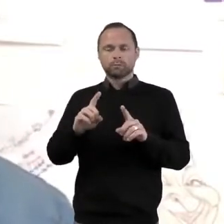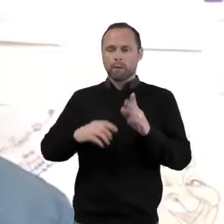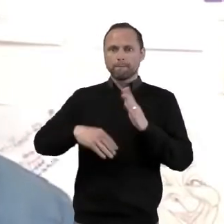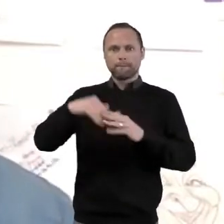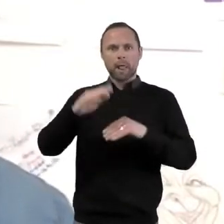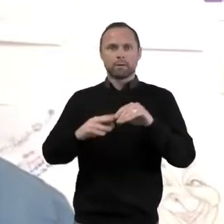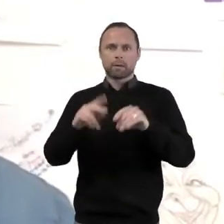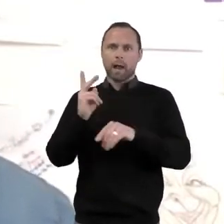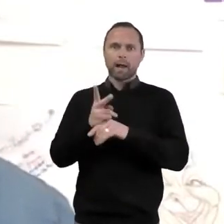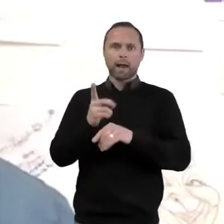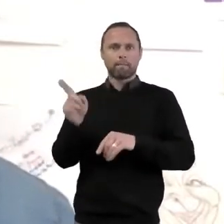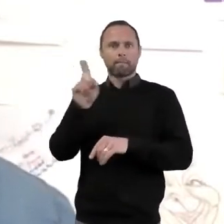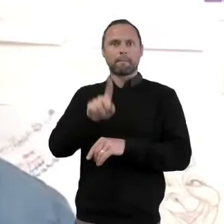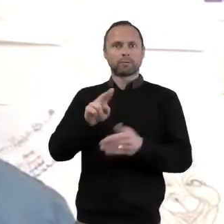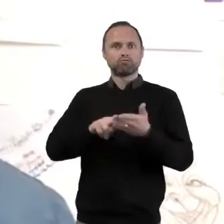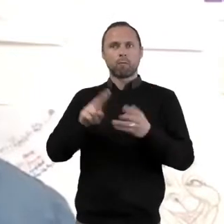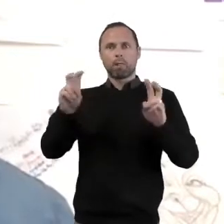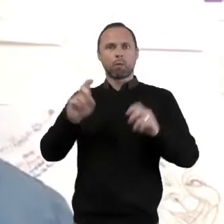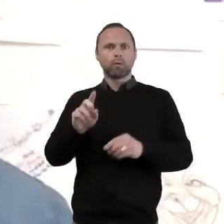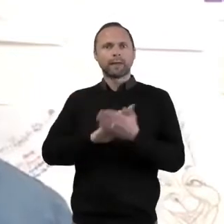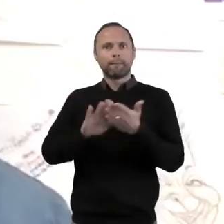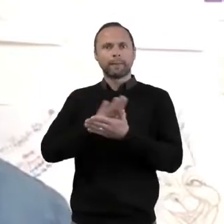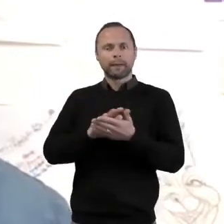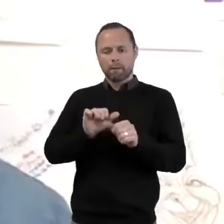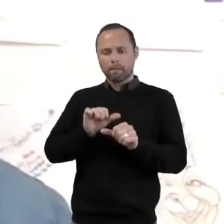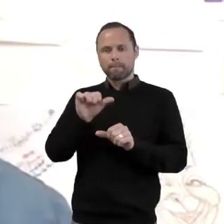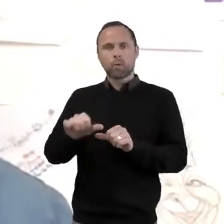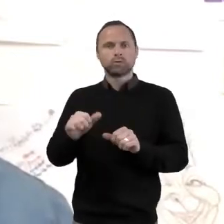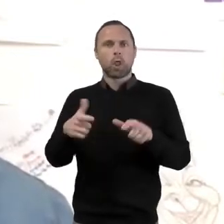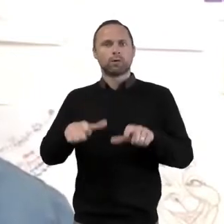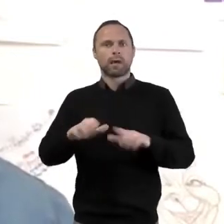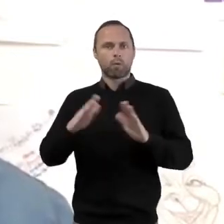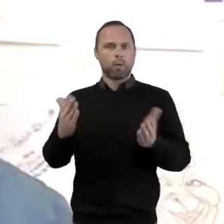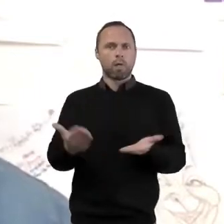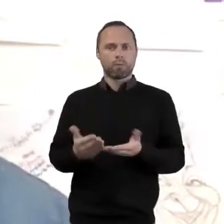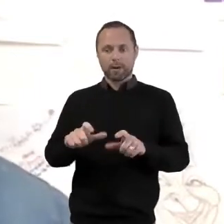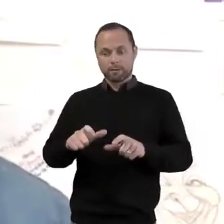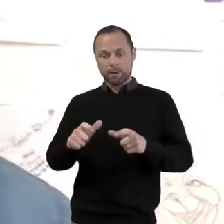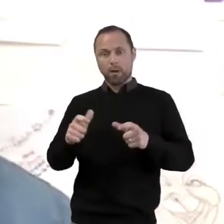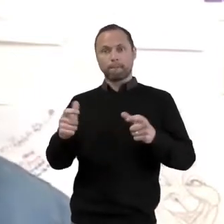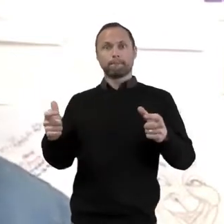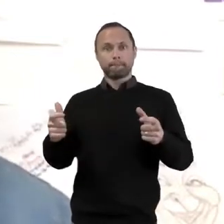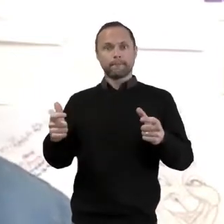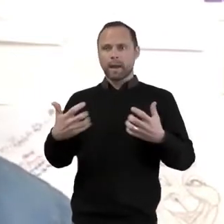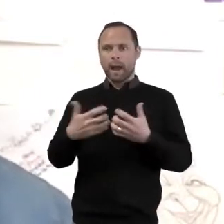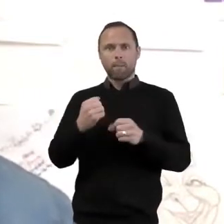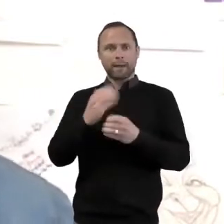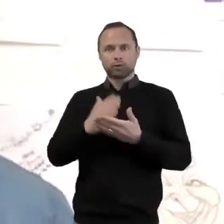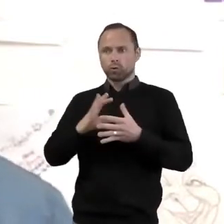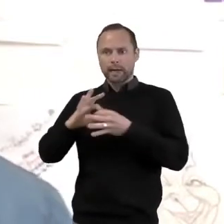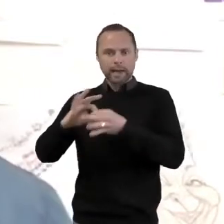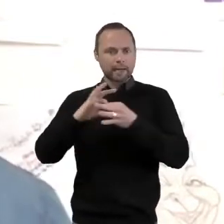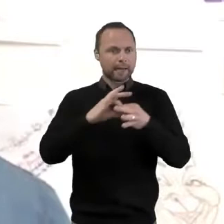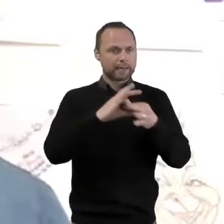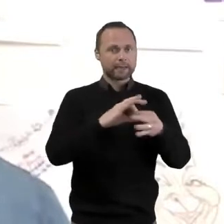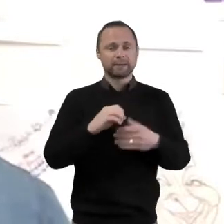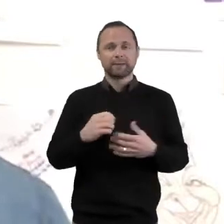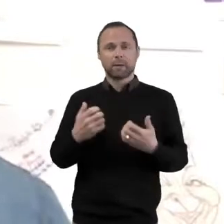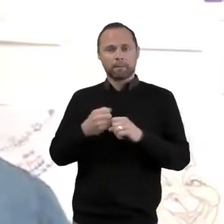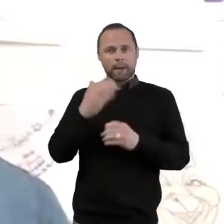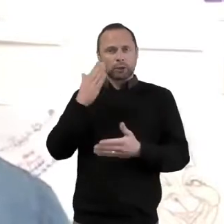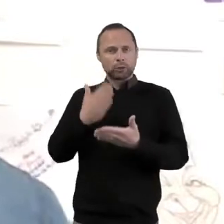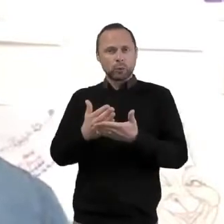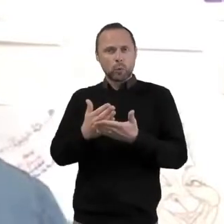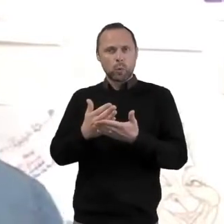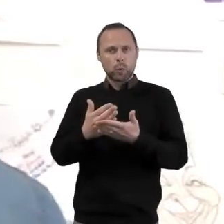ministry look like in a post lockdown world? How can we make sure that all that was good about focusing on the